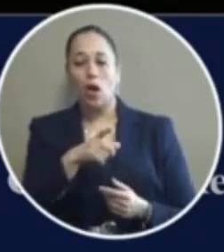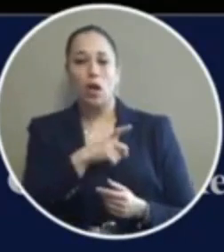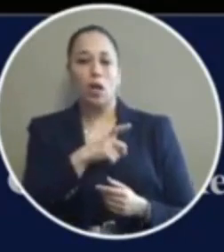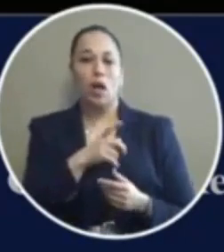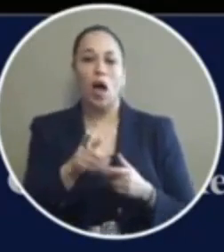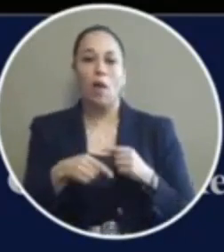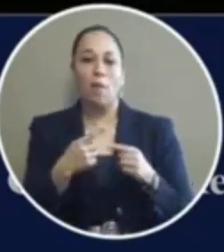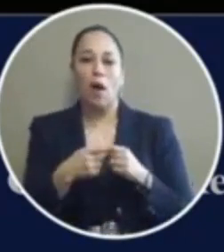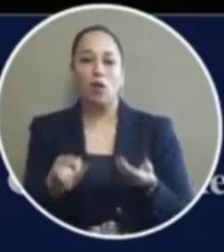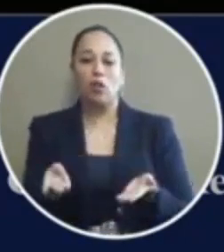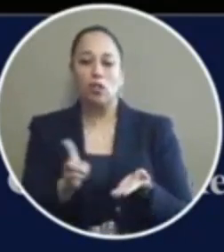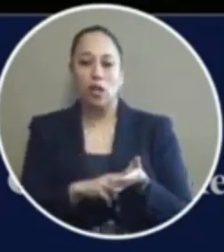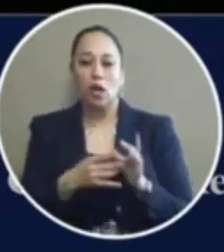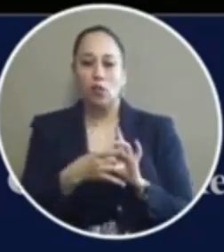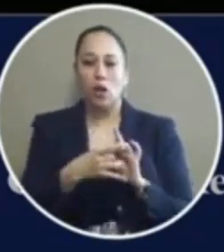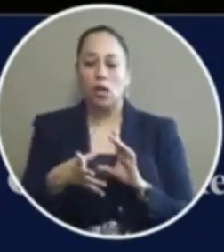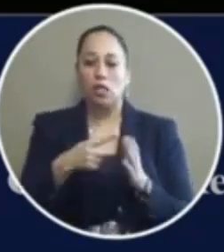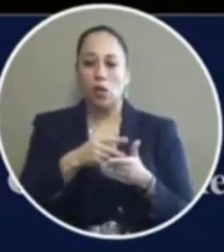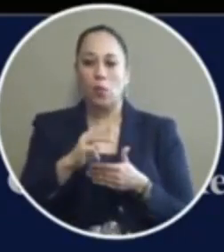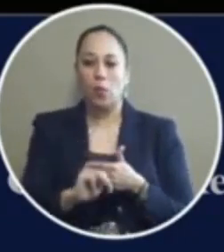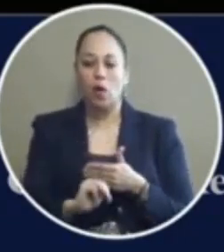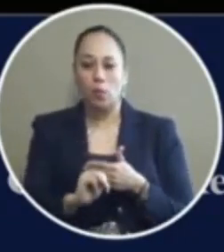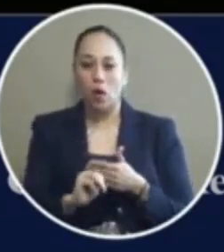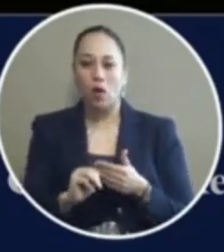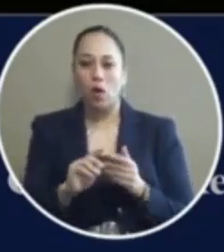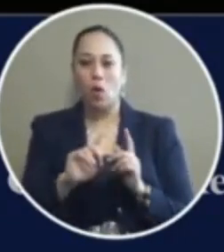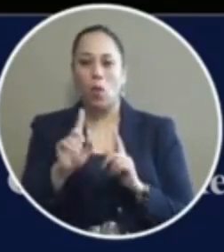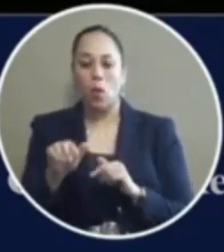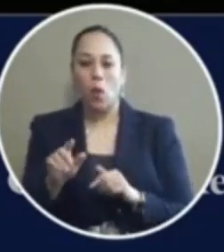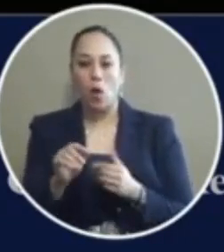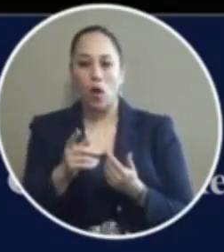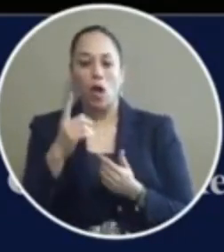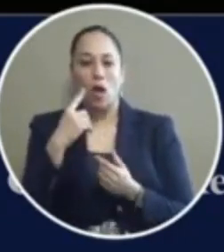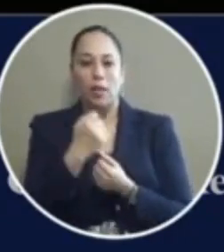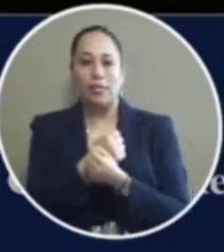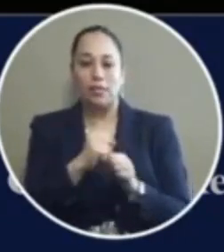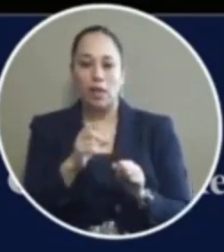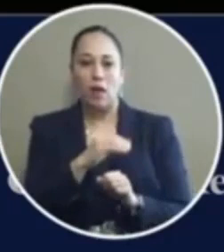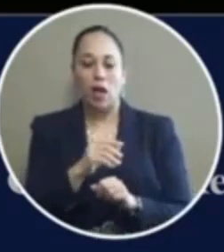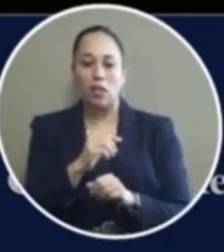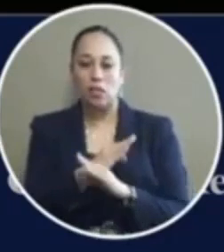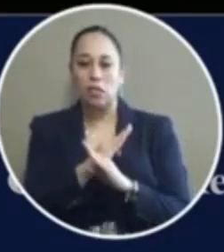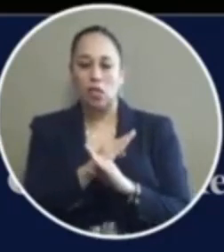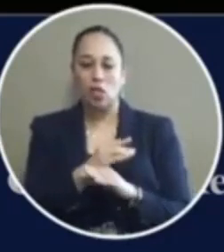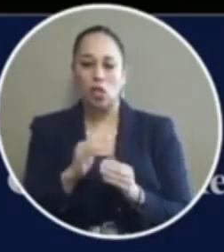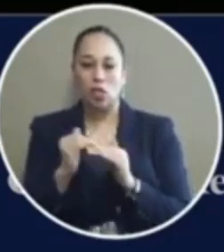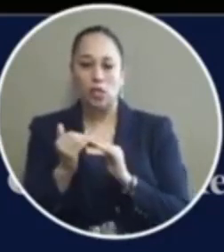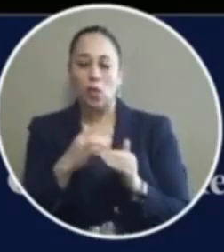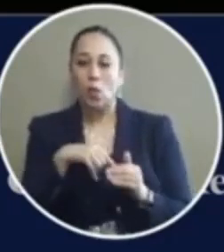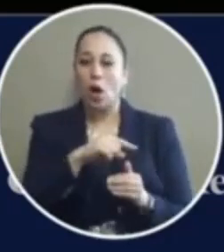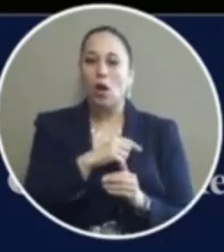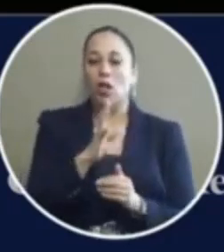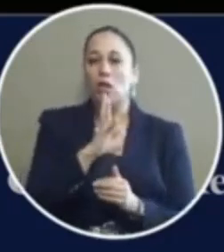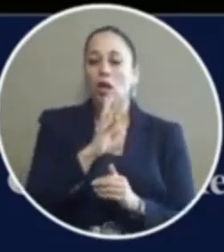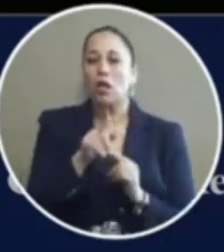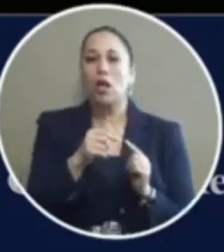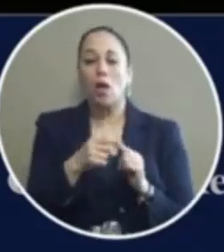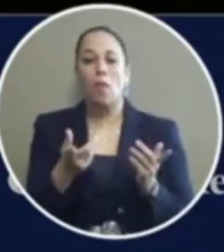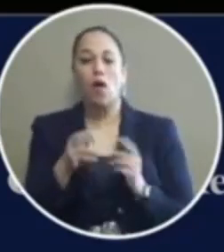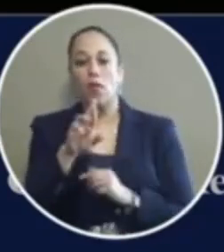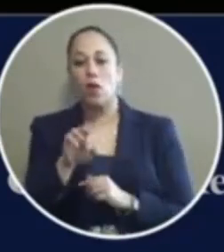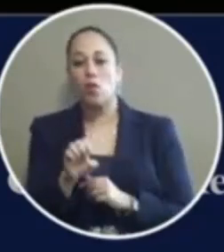the sight and release program go to set the standard for a safe and secure city we're gonna talk about what we know in the